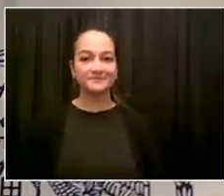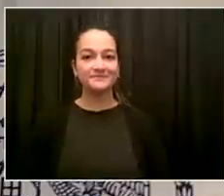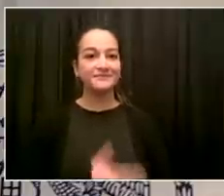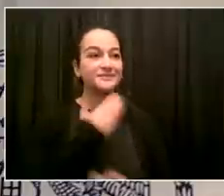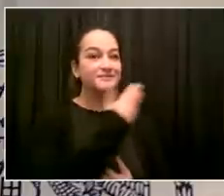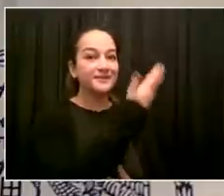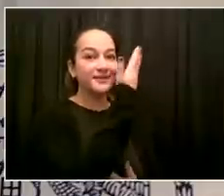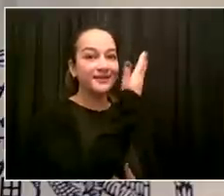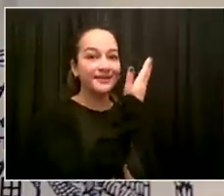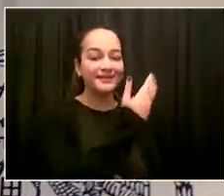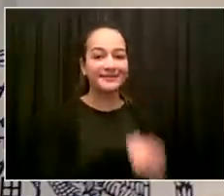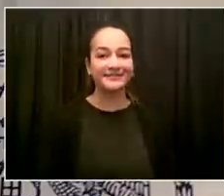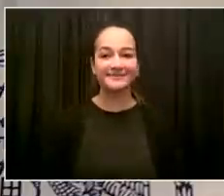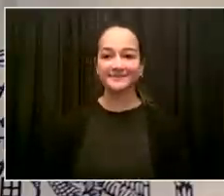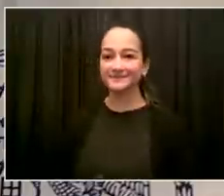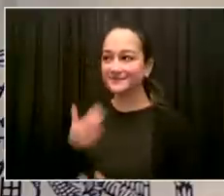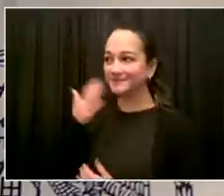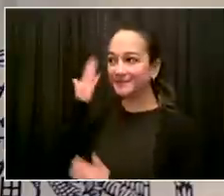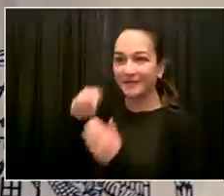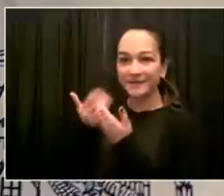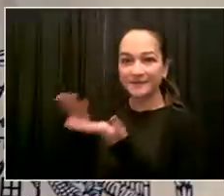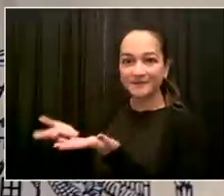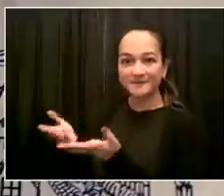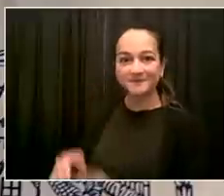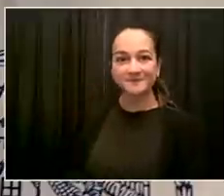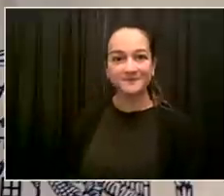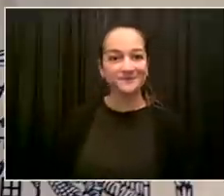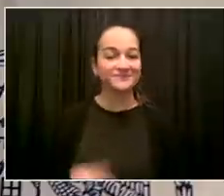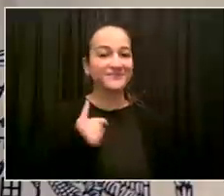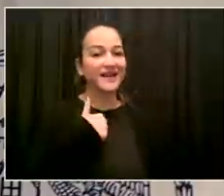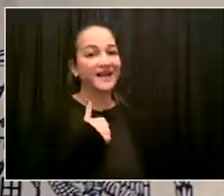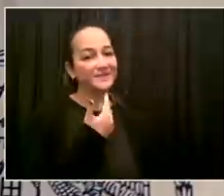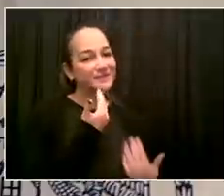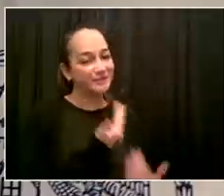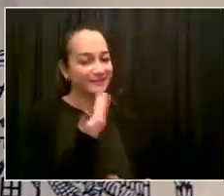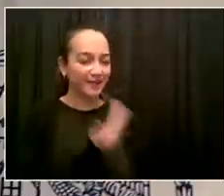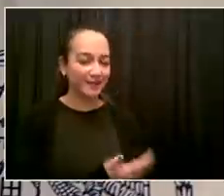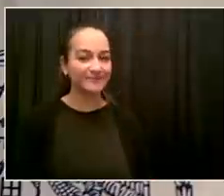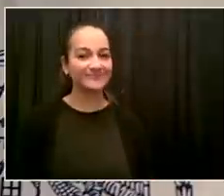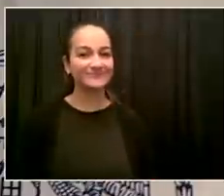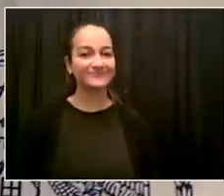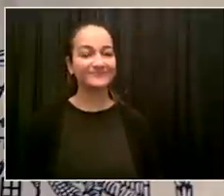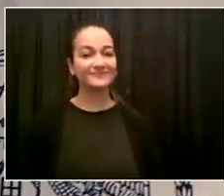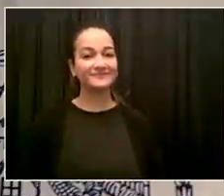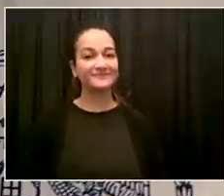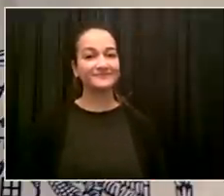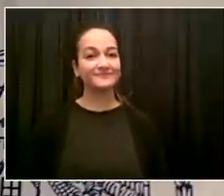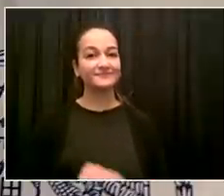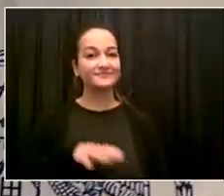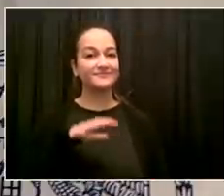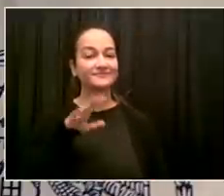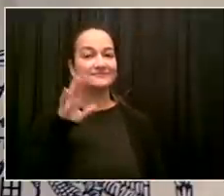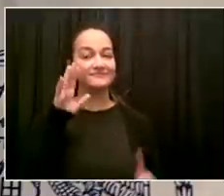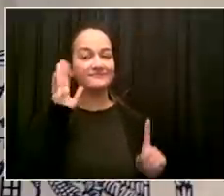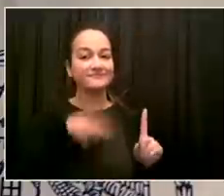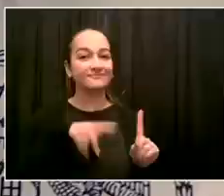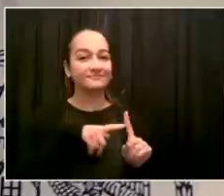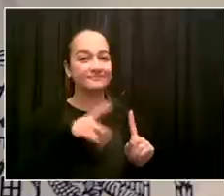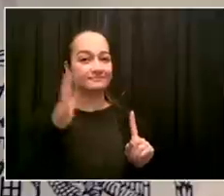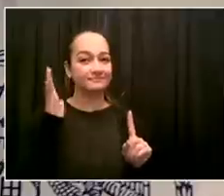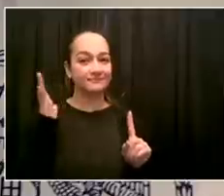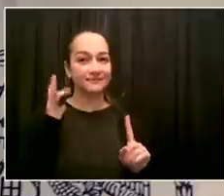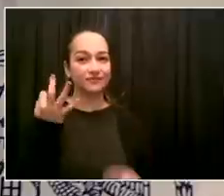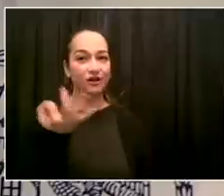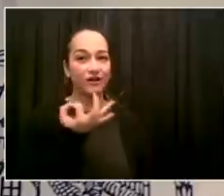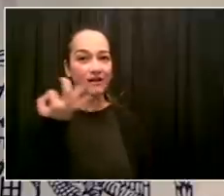I'm very well. Thank you so much. I know on Friday you said that you have planned to go to Rikers this week.